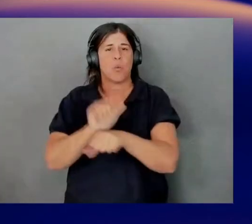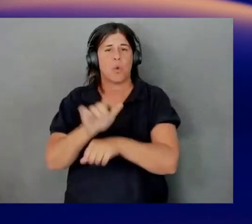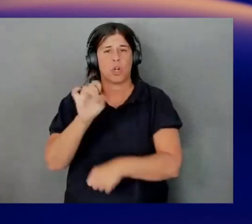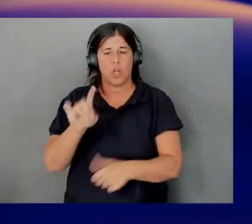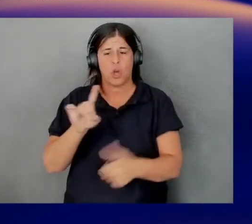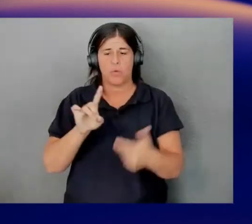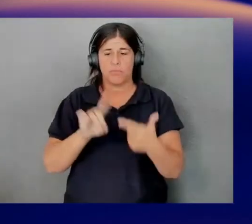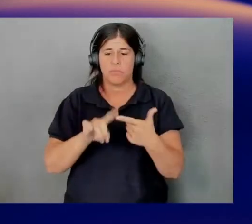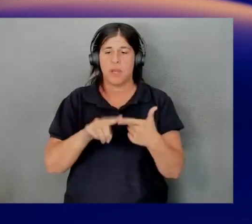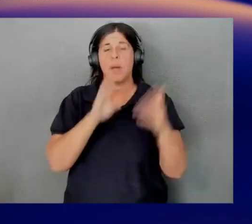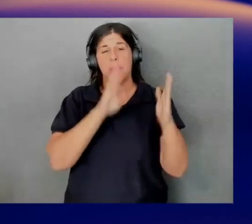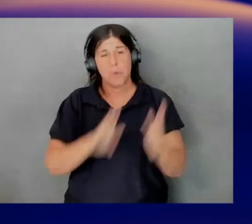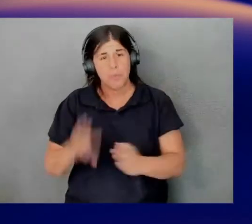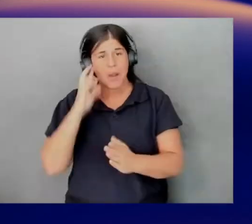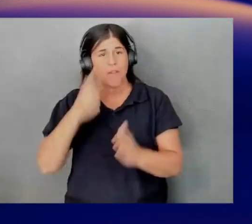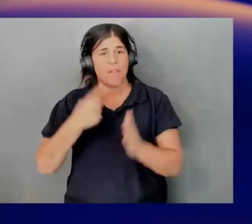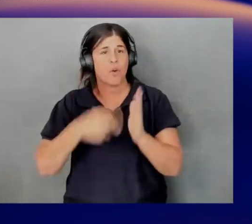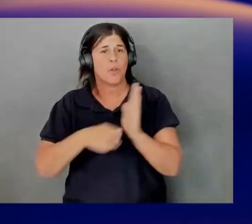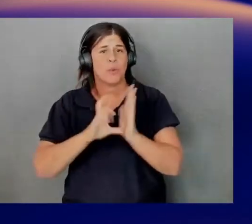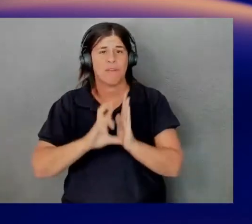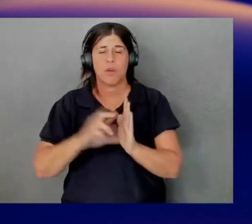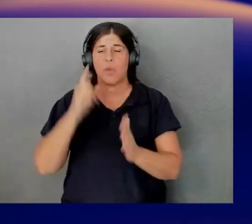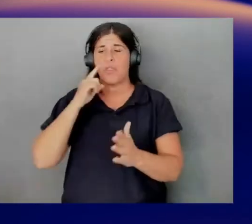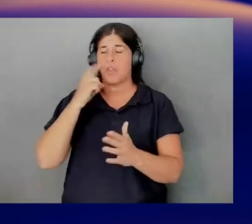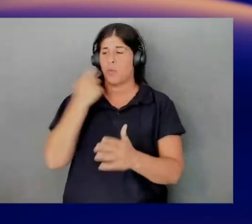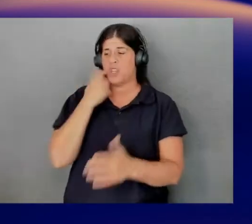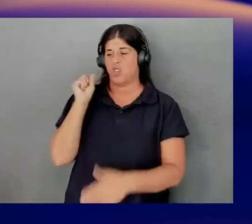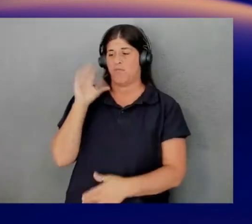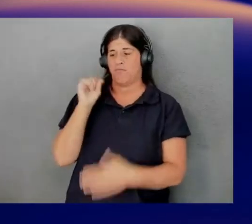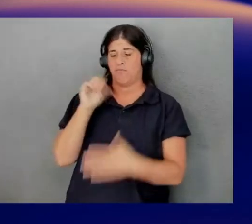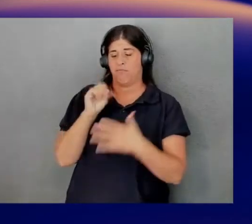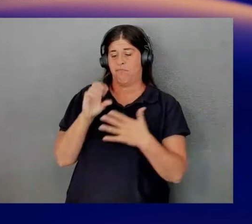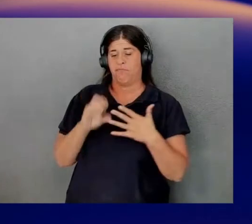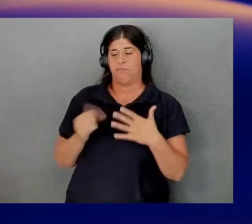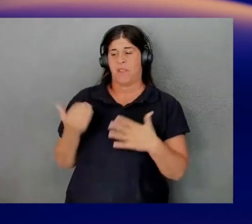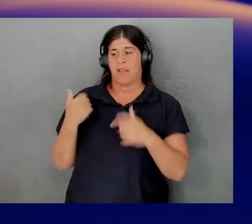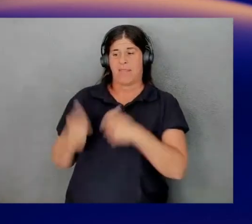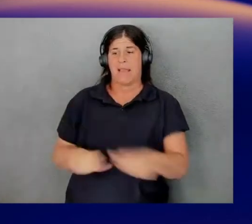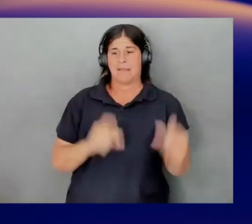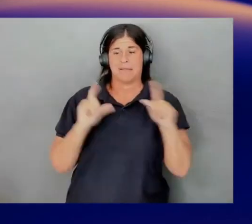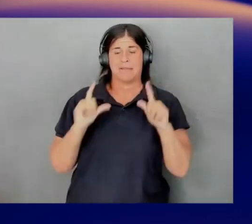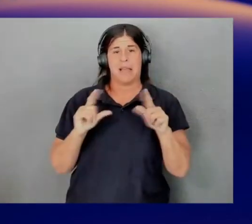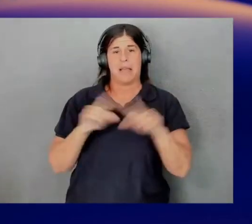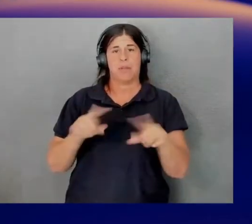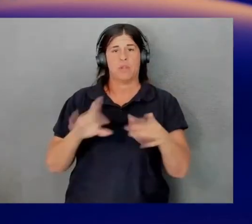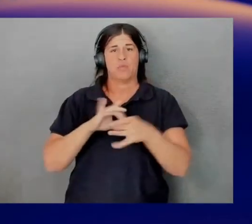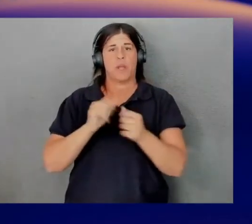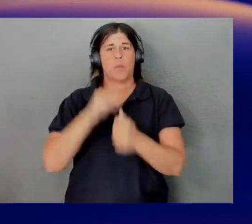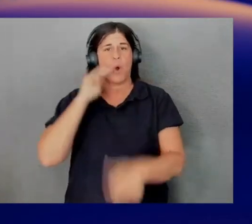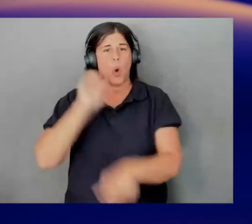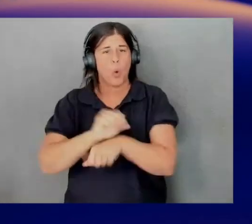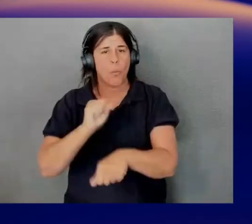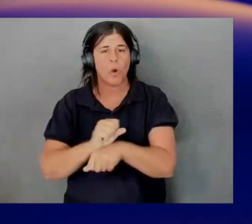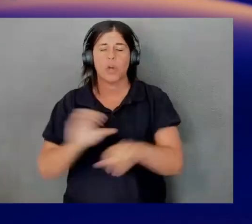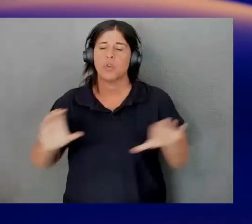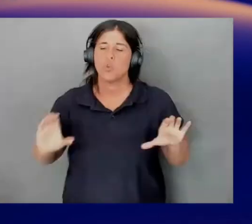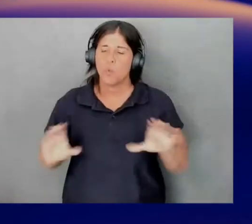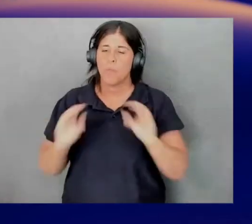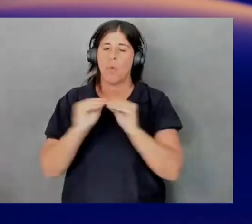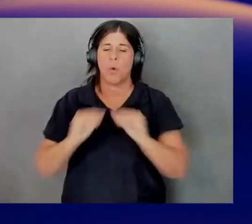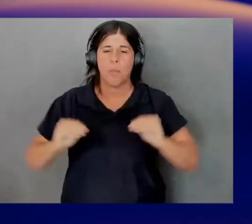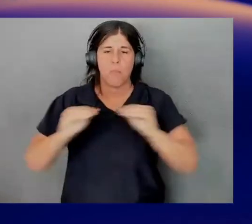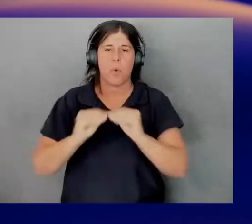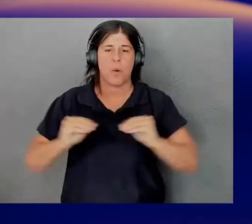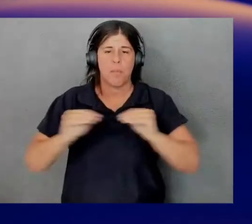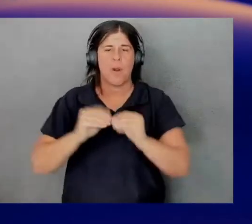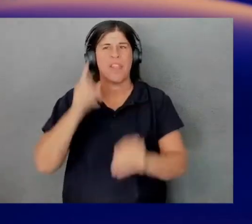the review. So, think about all the steps that we just spoke in the last slide. It's about homework. It's about doing more and more homework. Think about a test,